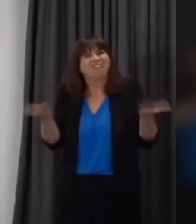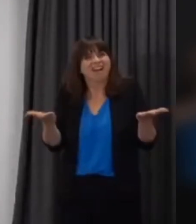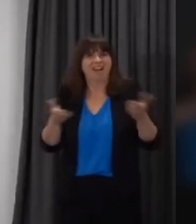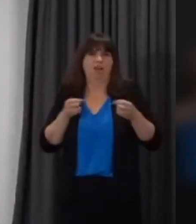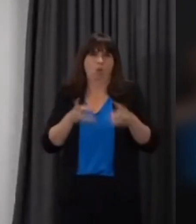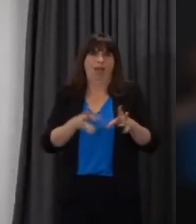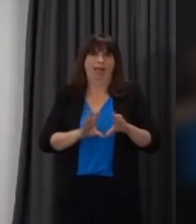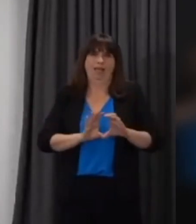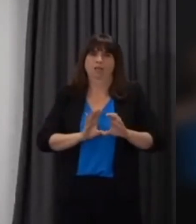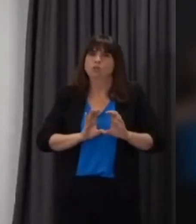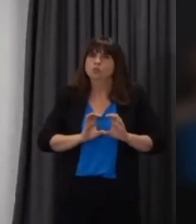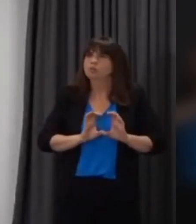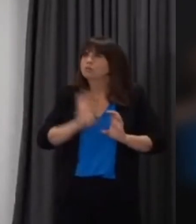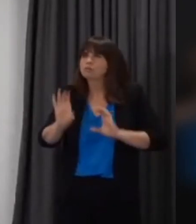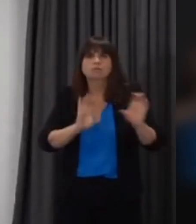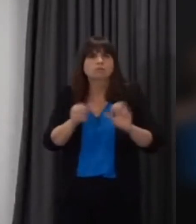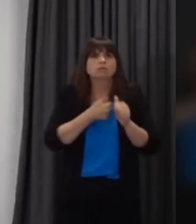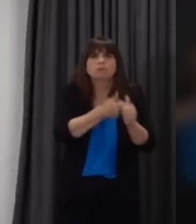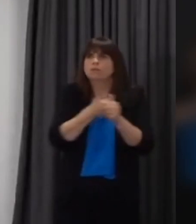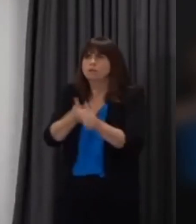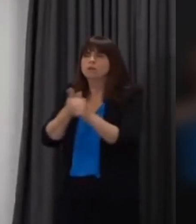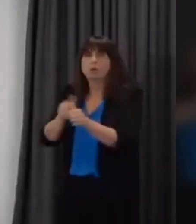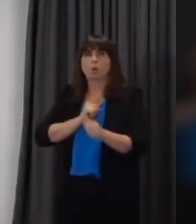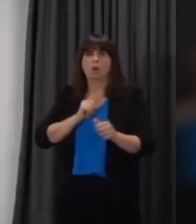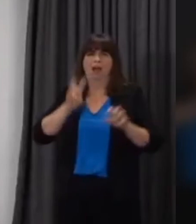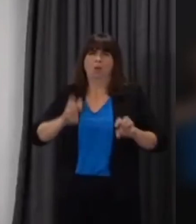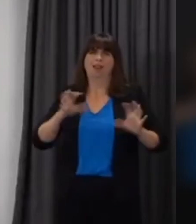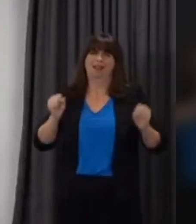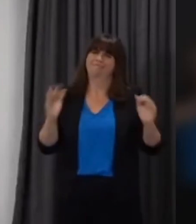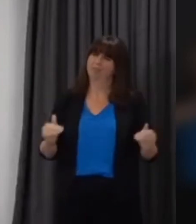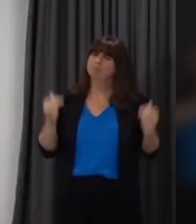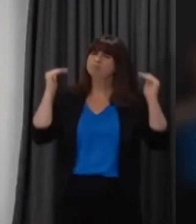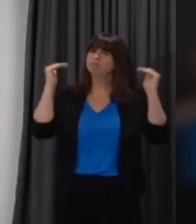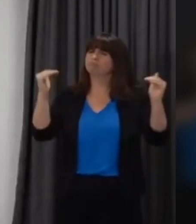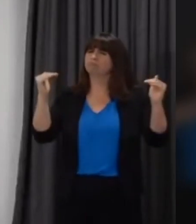as i said the high quality institutions that we have here in wales